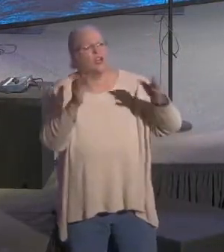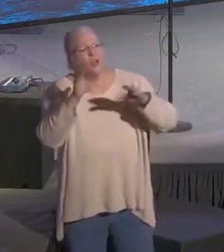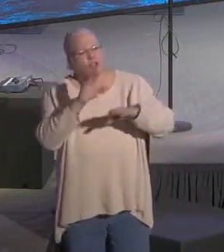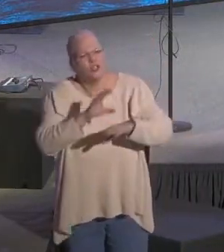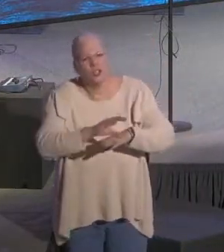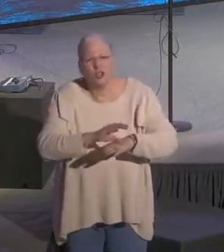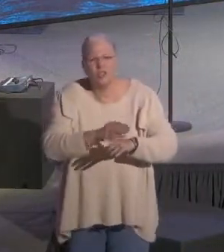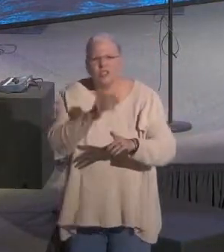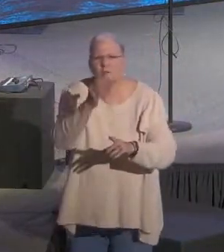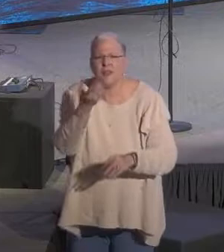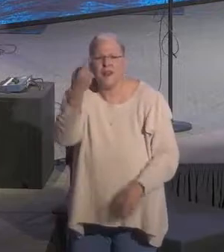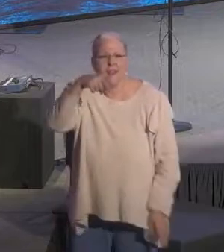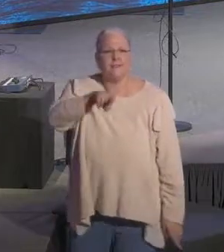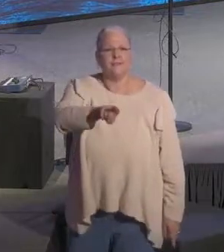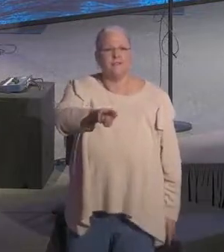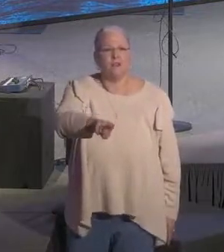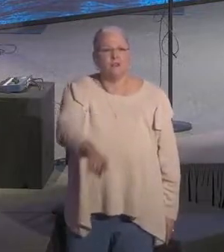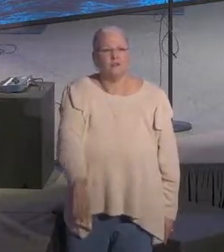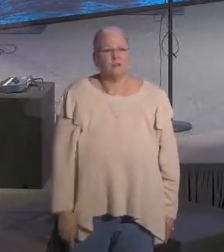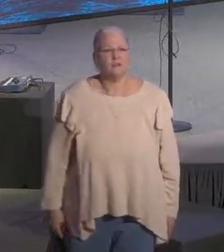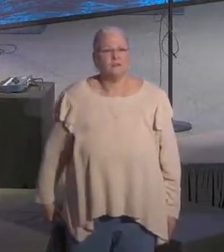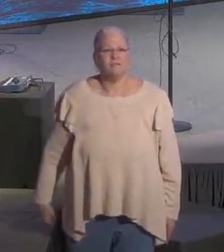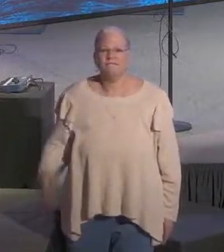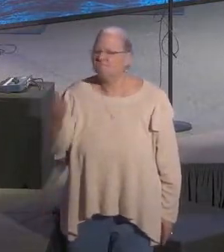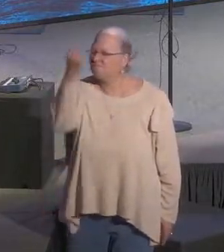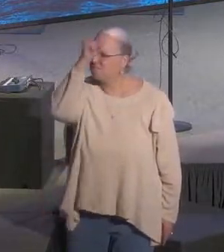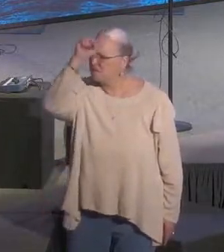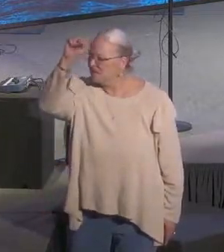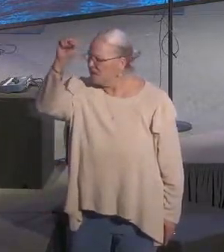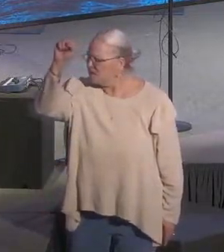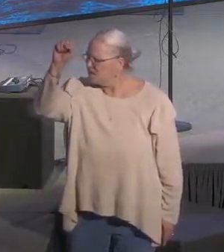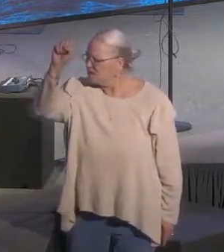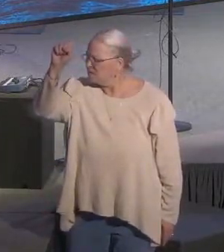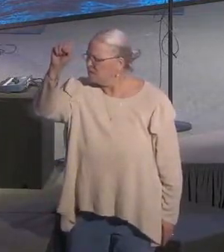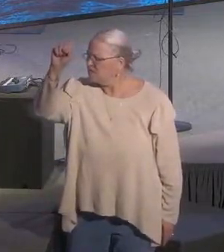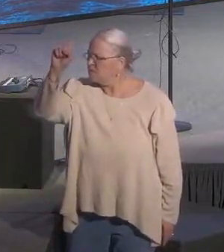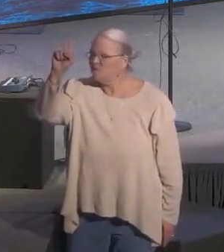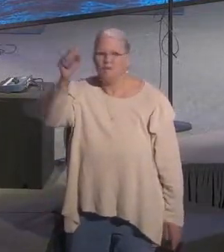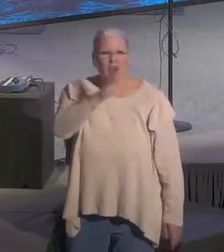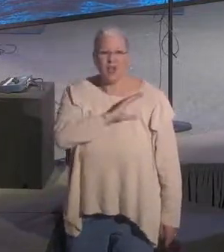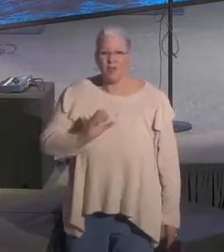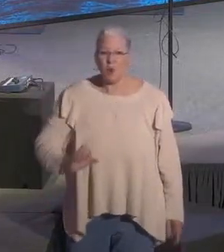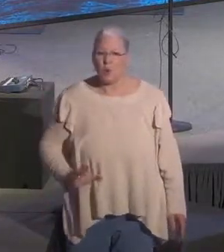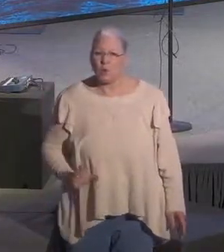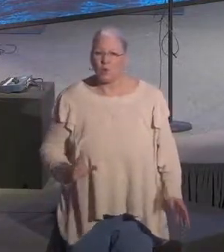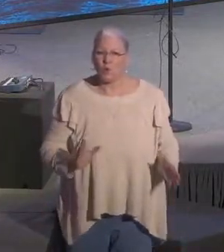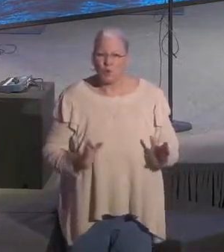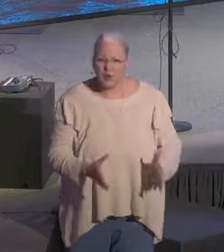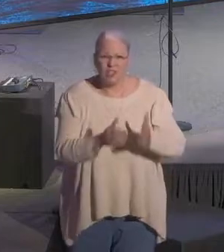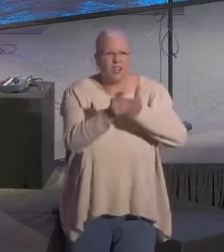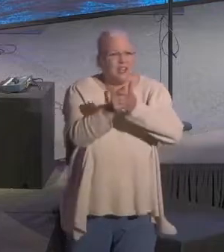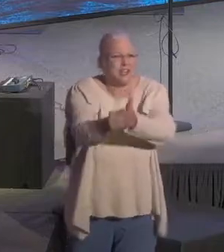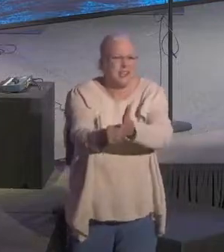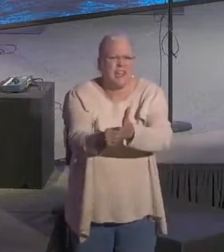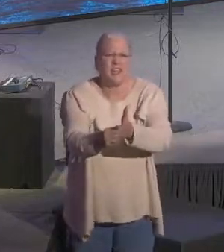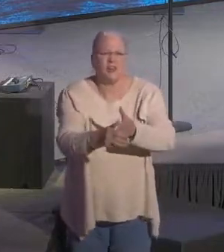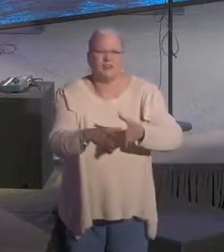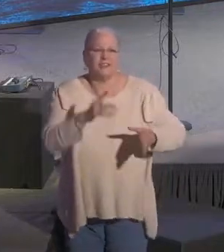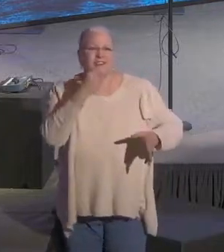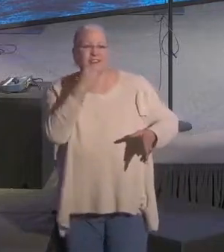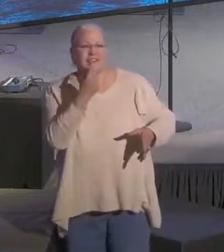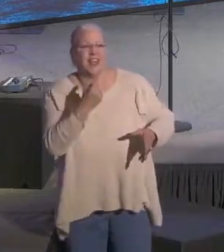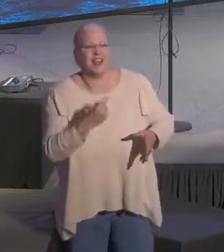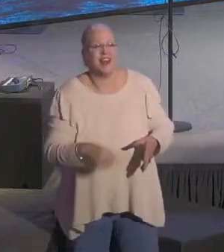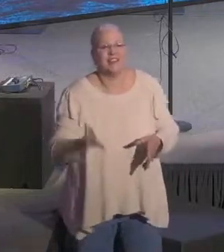insulted and rejected and there are Christian leaders that are calling it the second